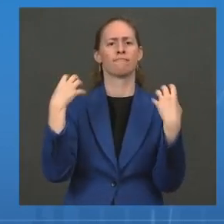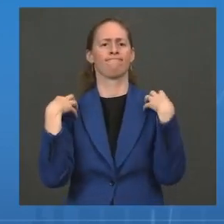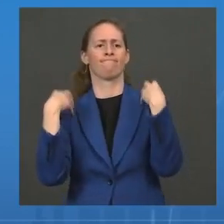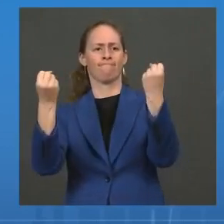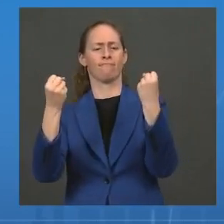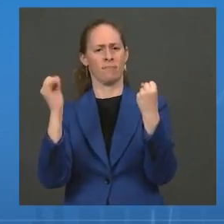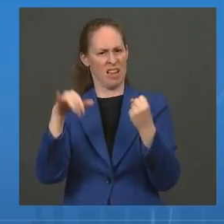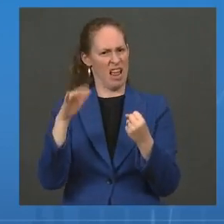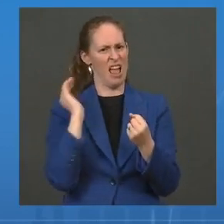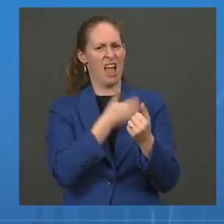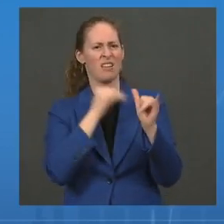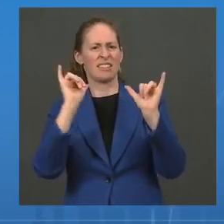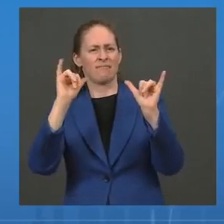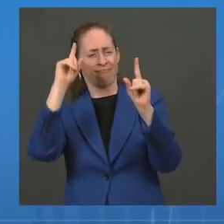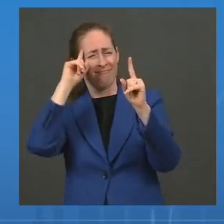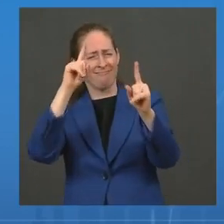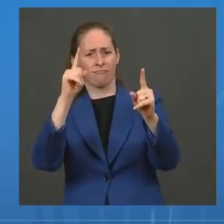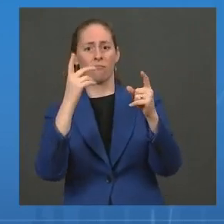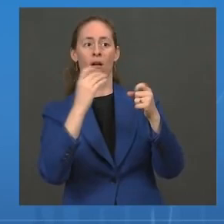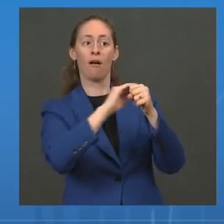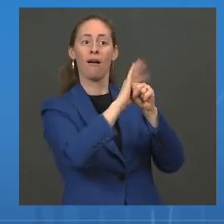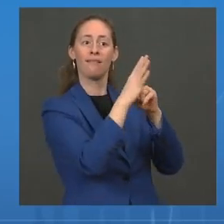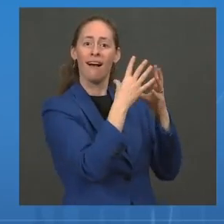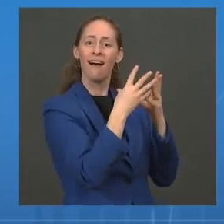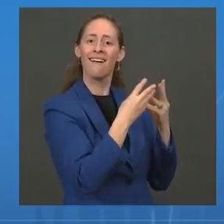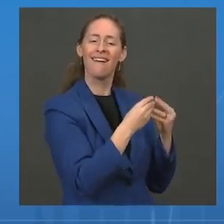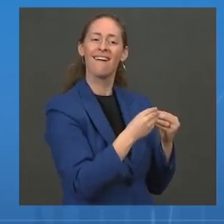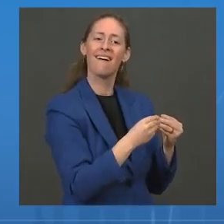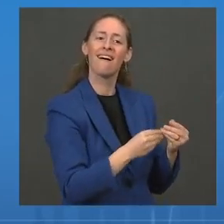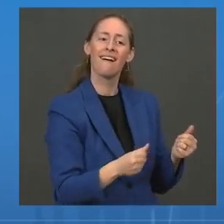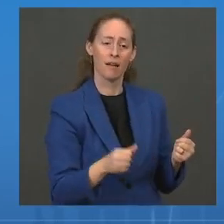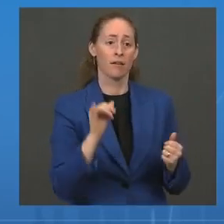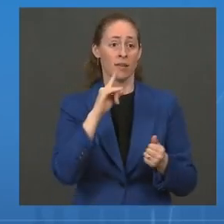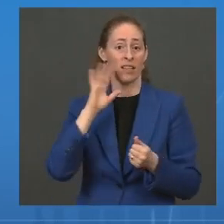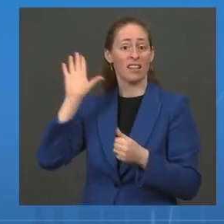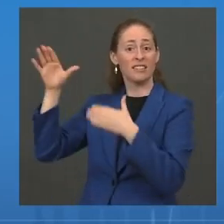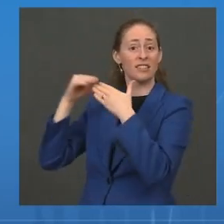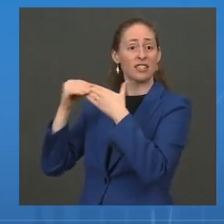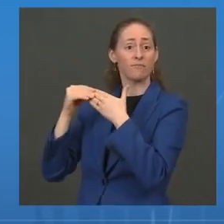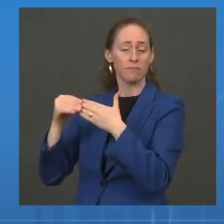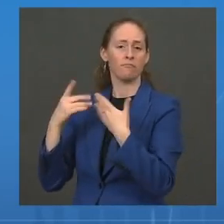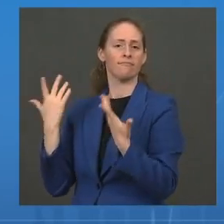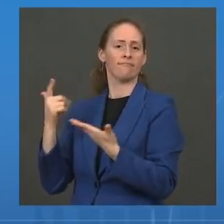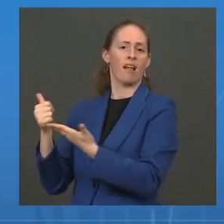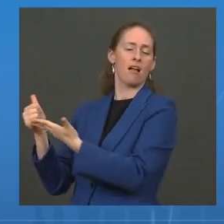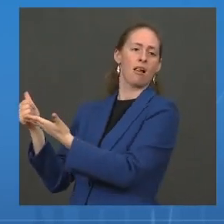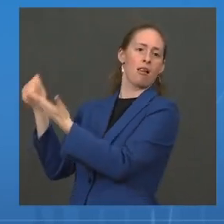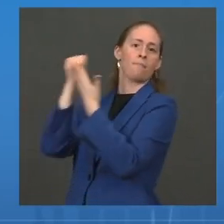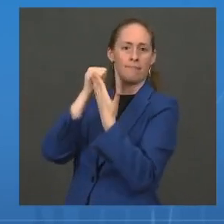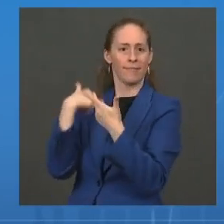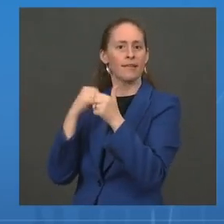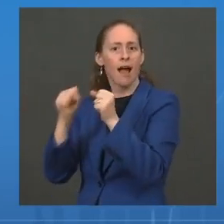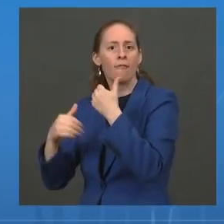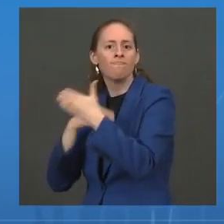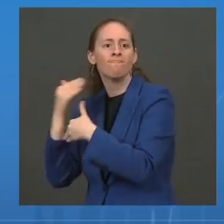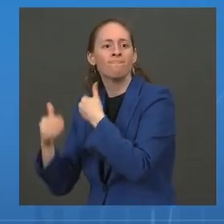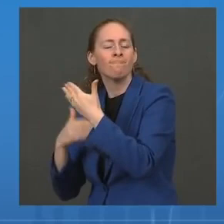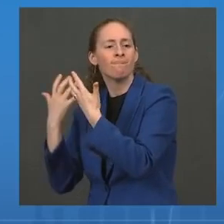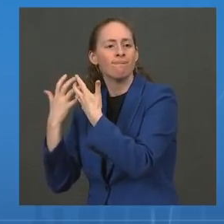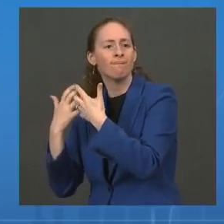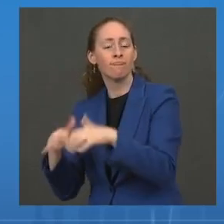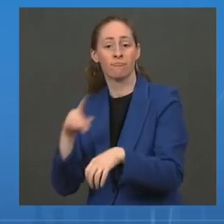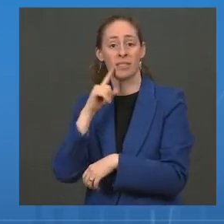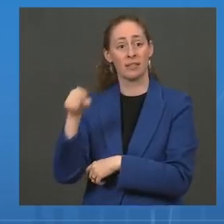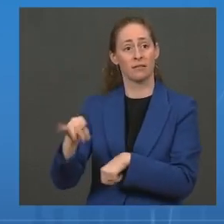And it is that vision, it is that leadership at the top that makes it possible for us to say today that this task force has done